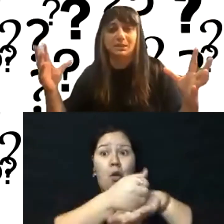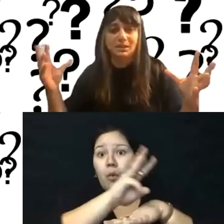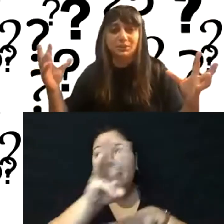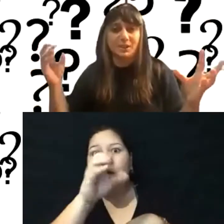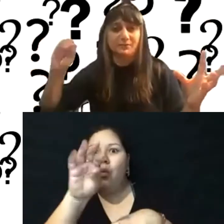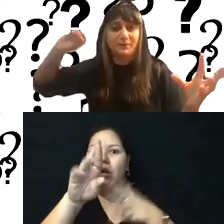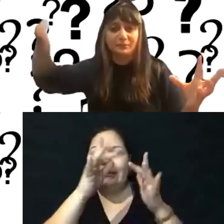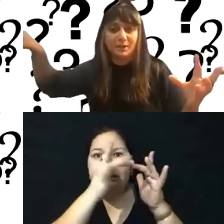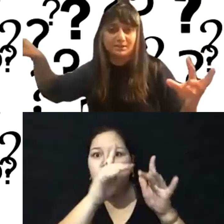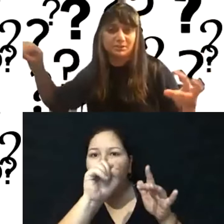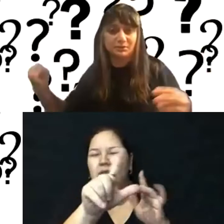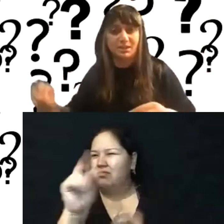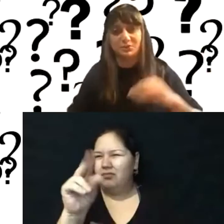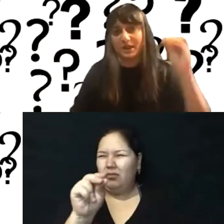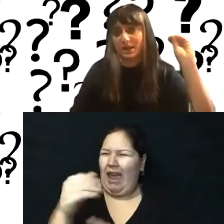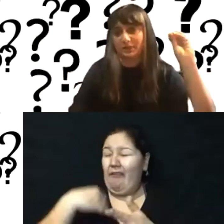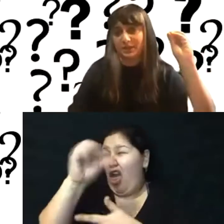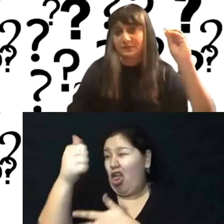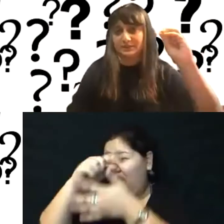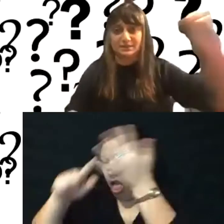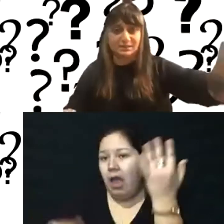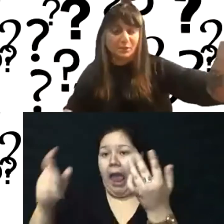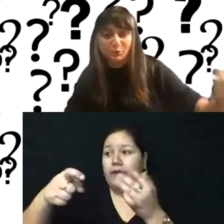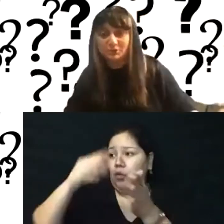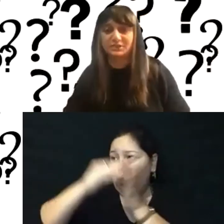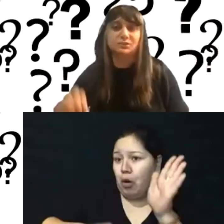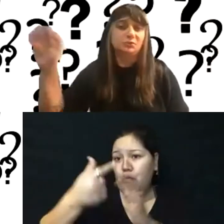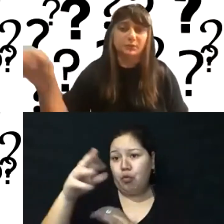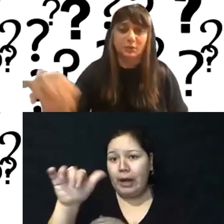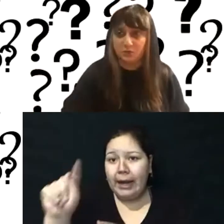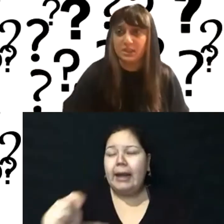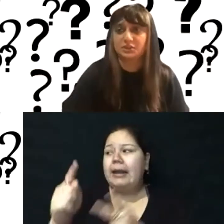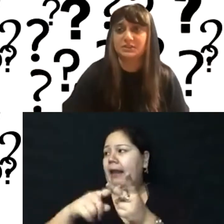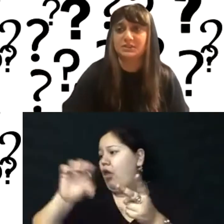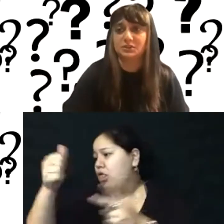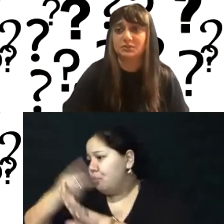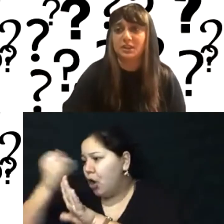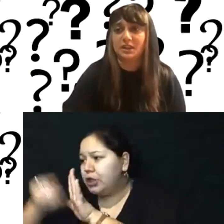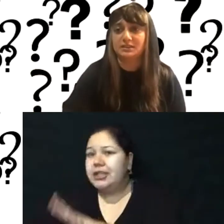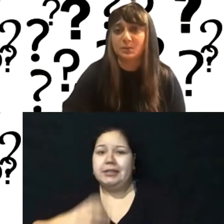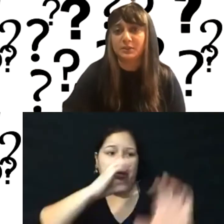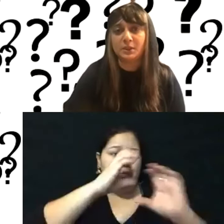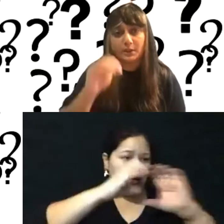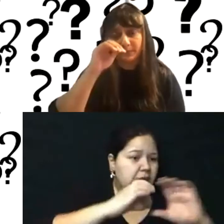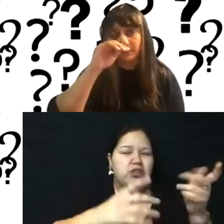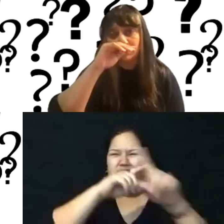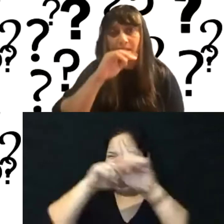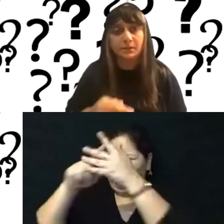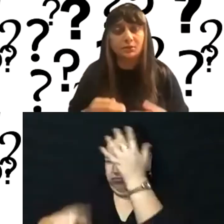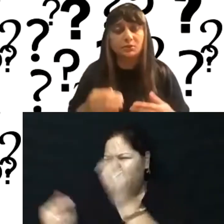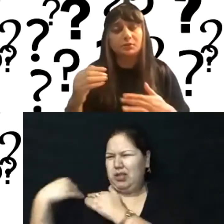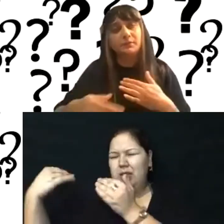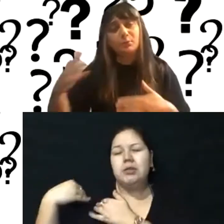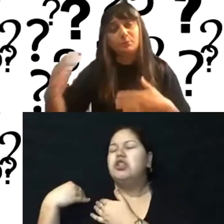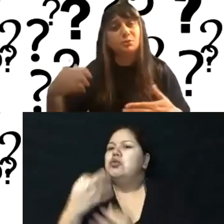your plate. You have five grants to write, you have this, these other projects to do, you have communications to do. And so I think right up front